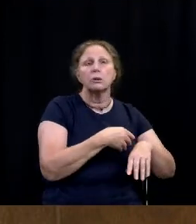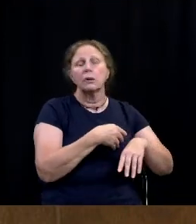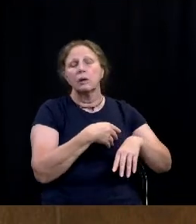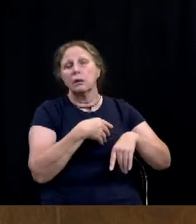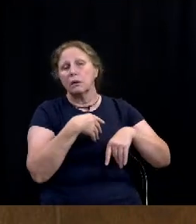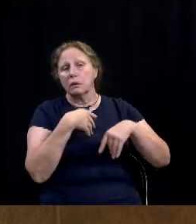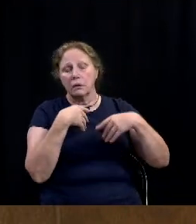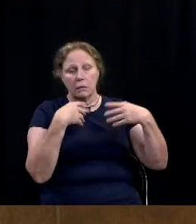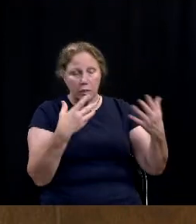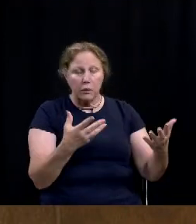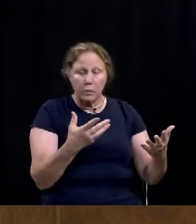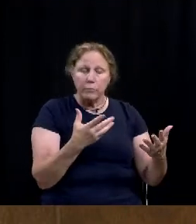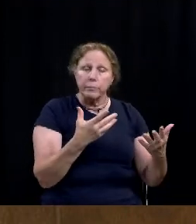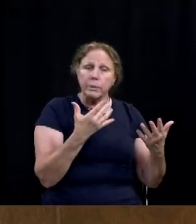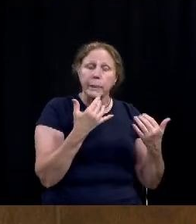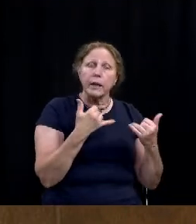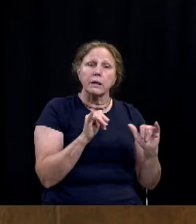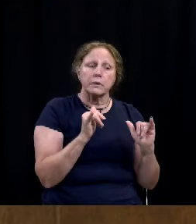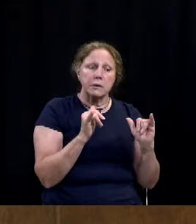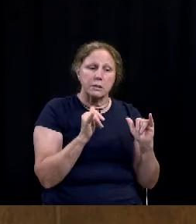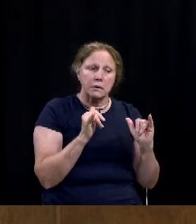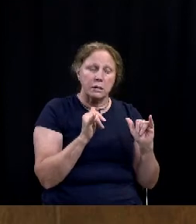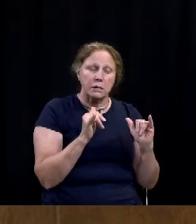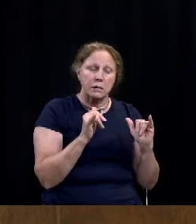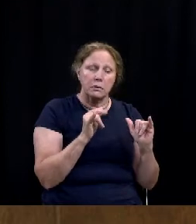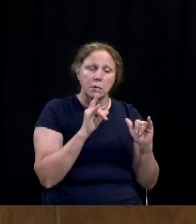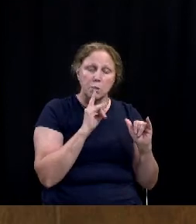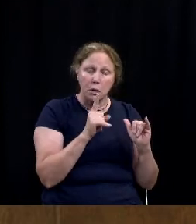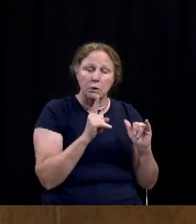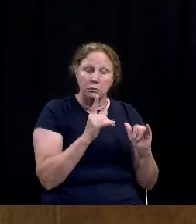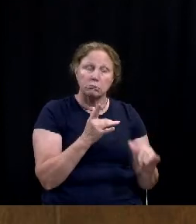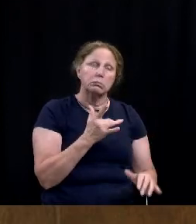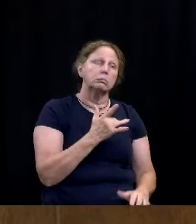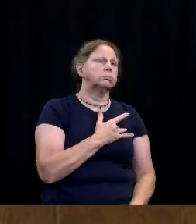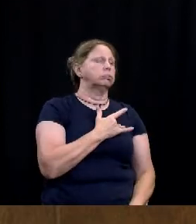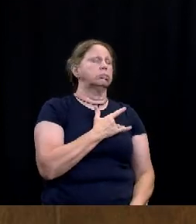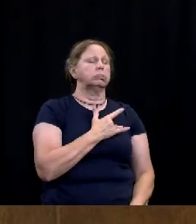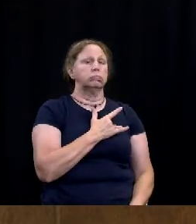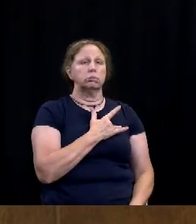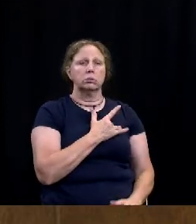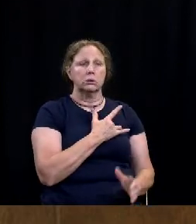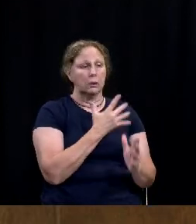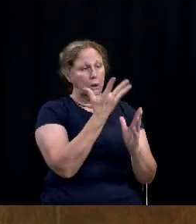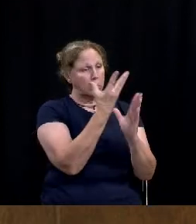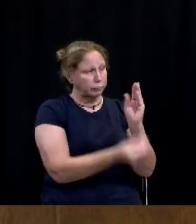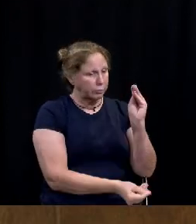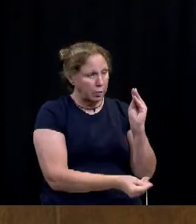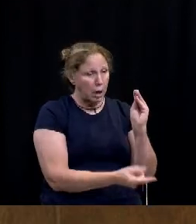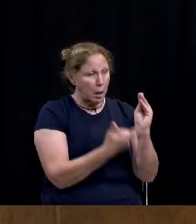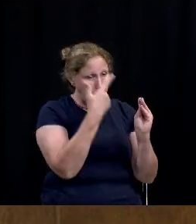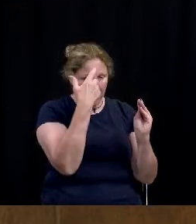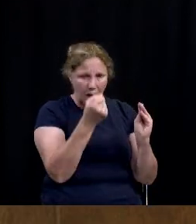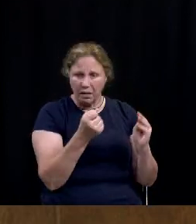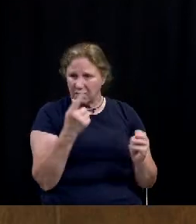and it is very hurtful when we lose someone to a senseless act of violence